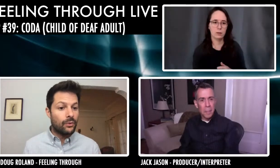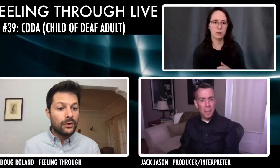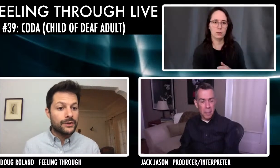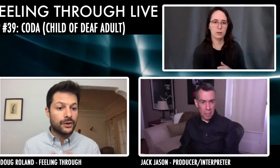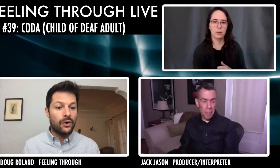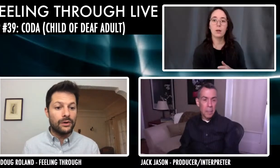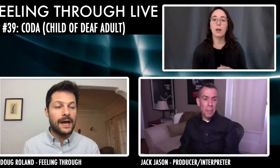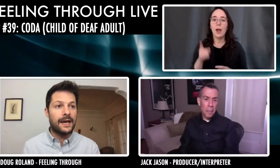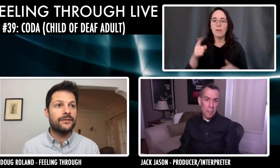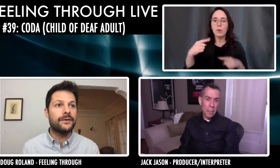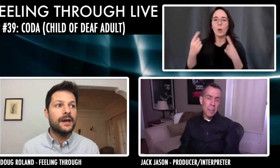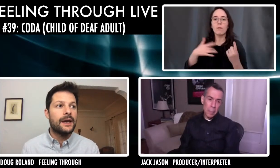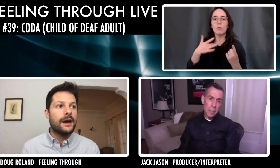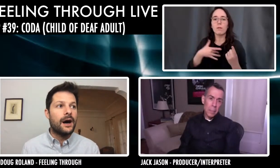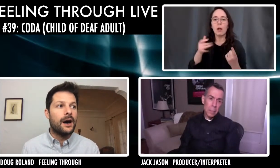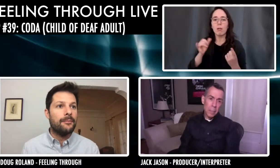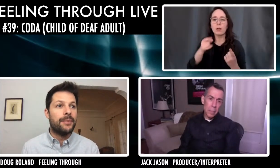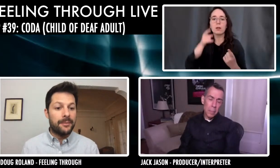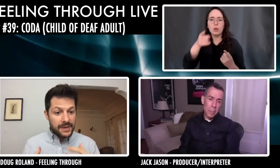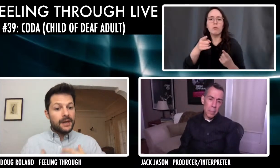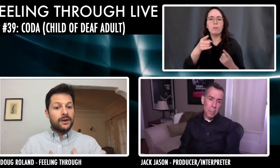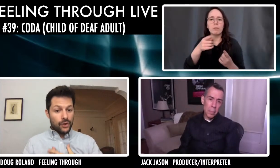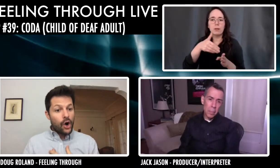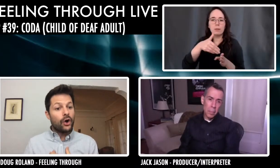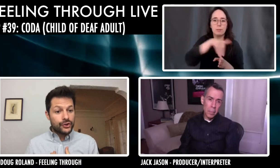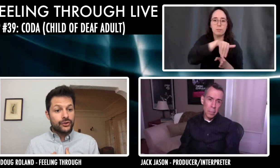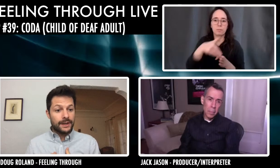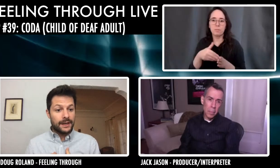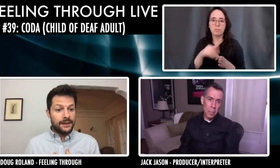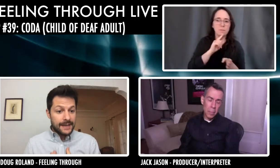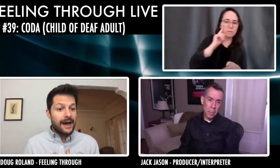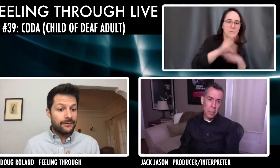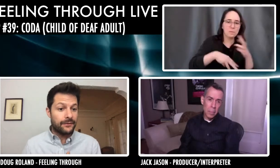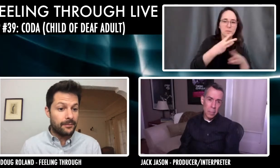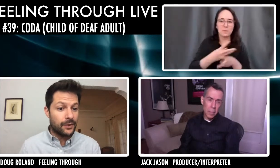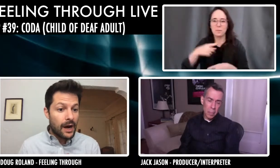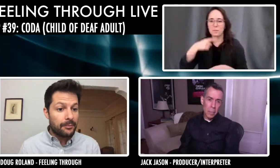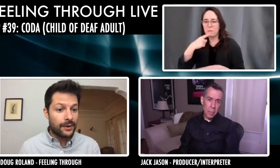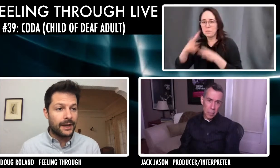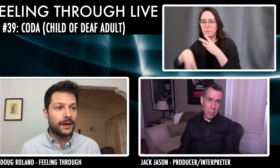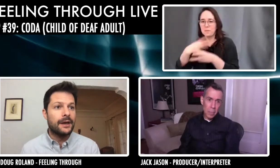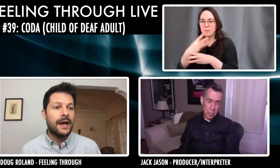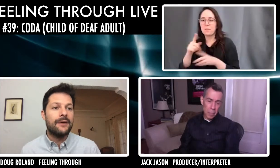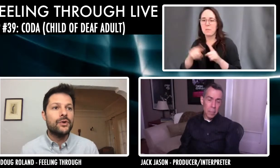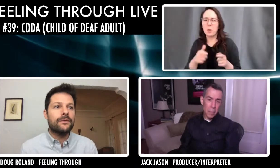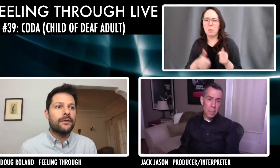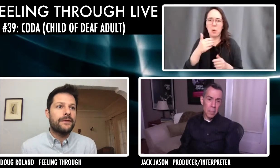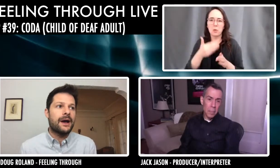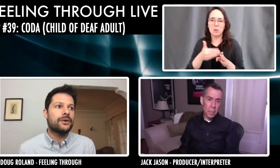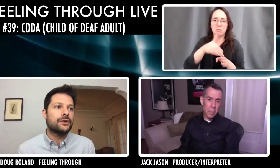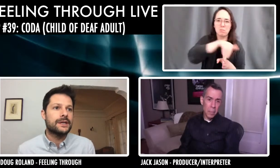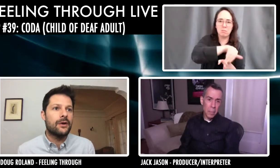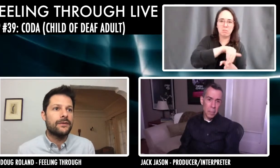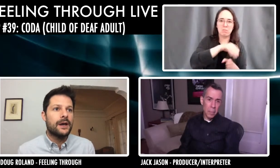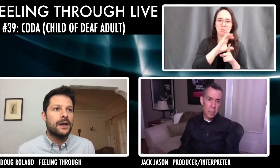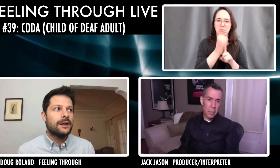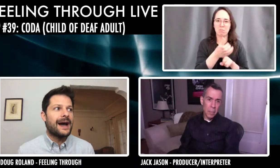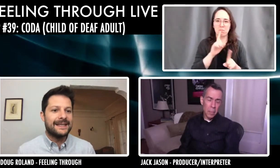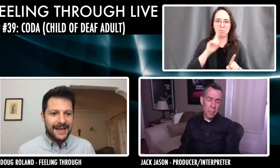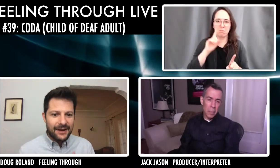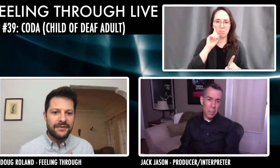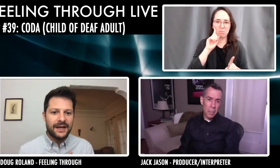multiple worlds your whole life. Um, but being culturally deaf from your upbringing, have you ever found yourself